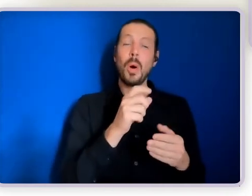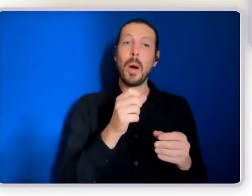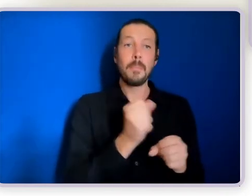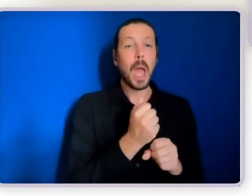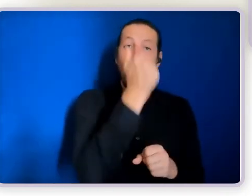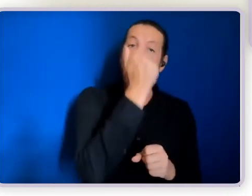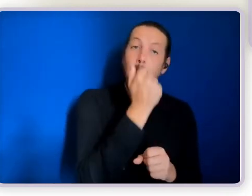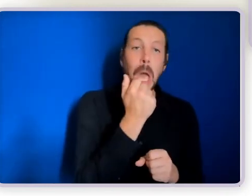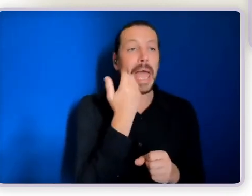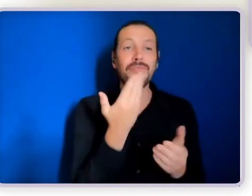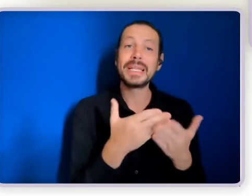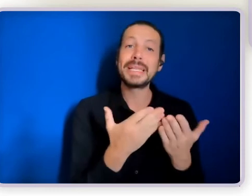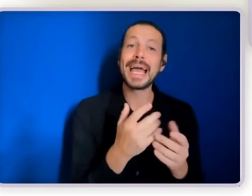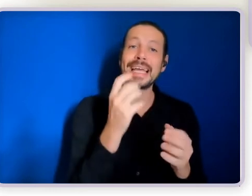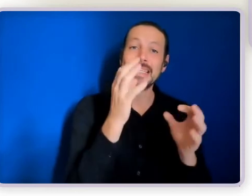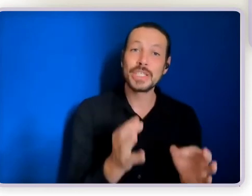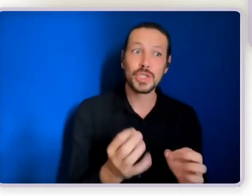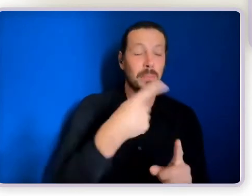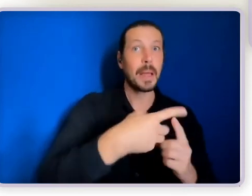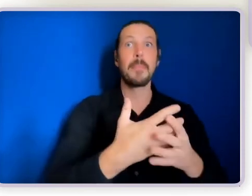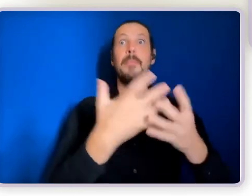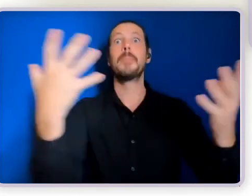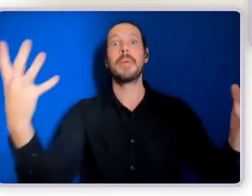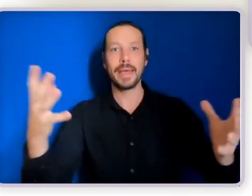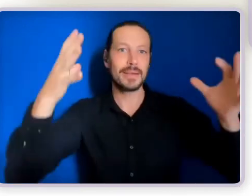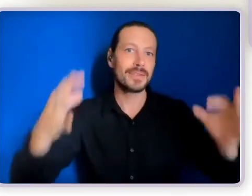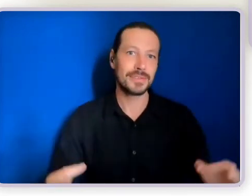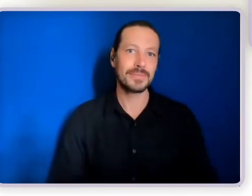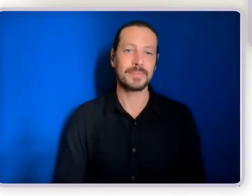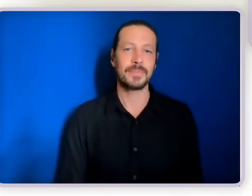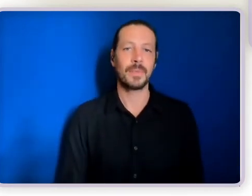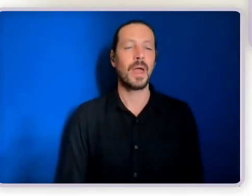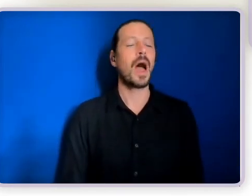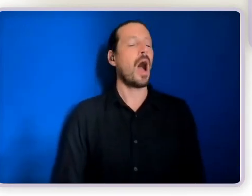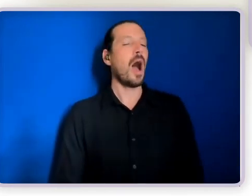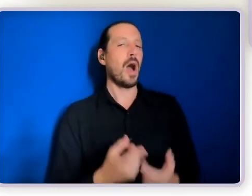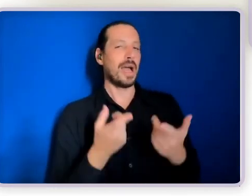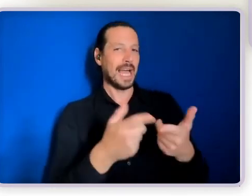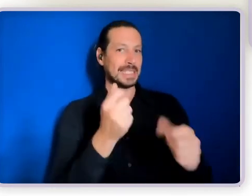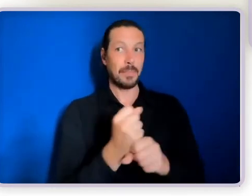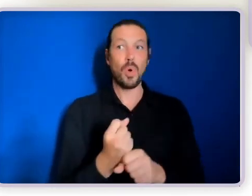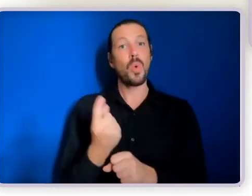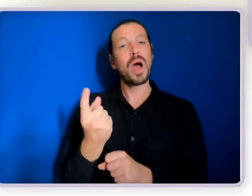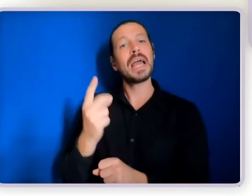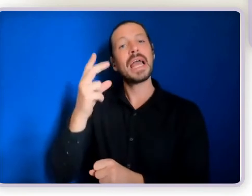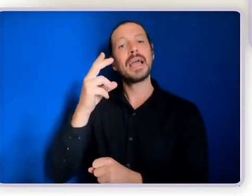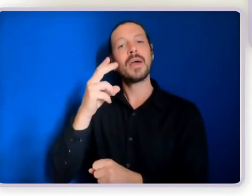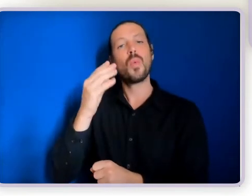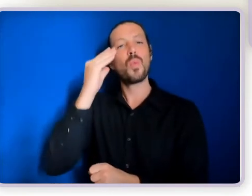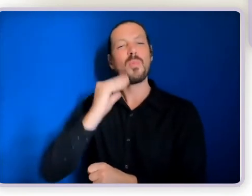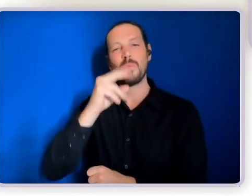you know when this comes to mind what one young woman that I work with around moving into her own home